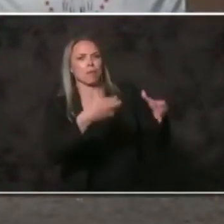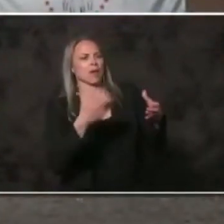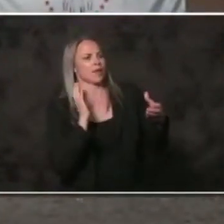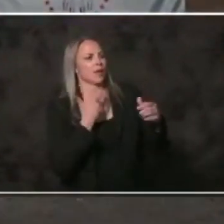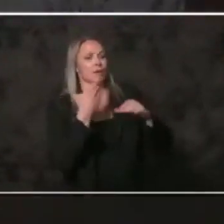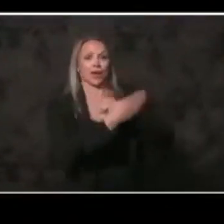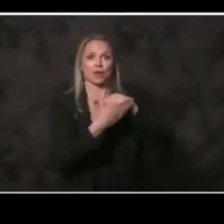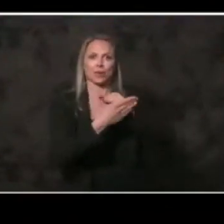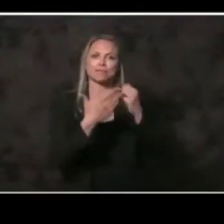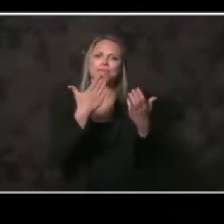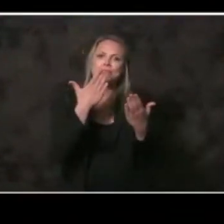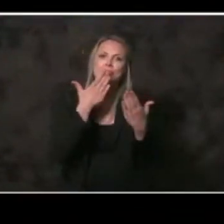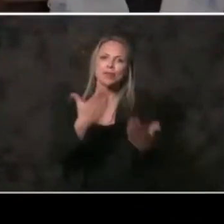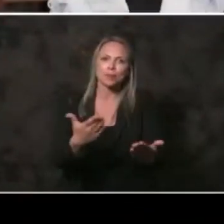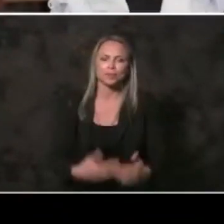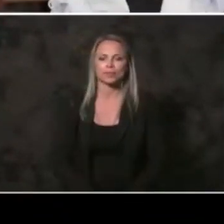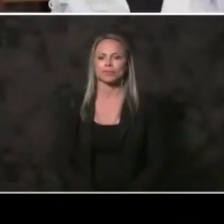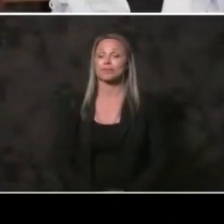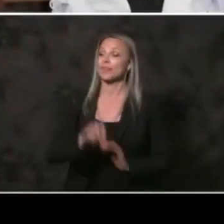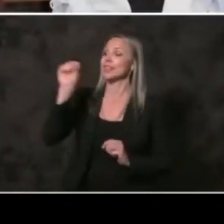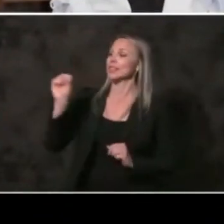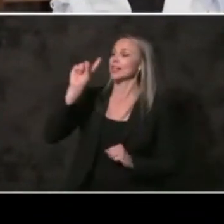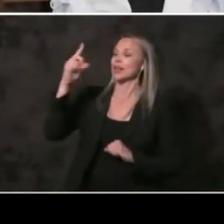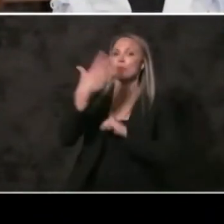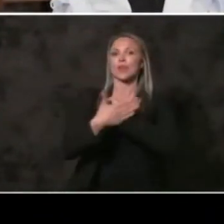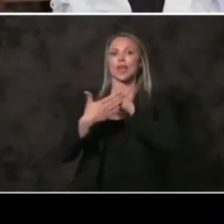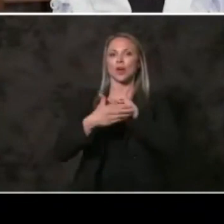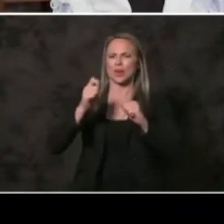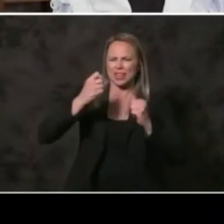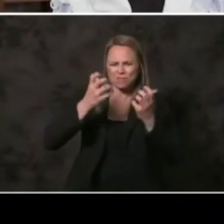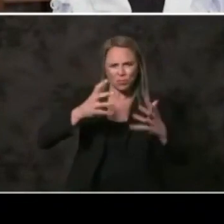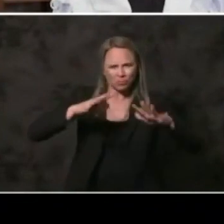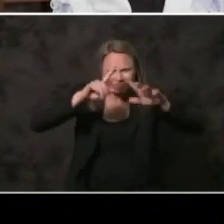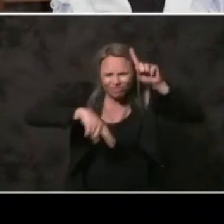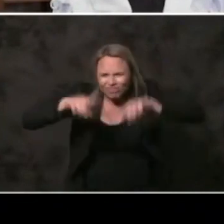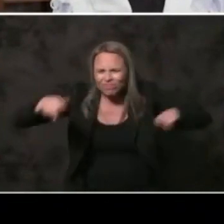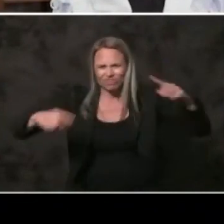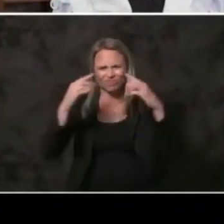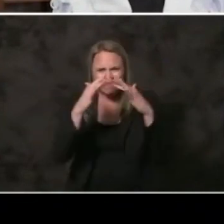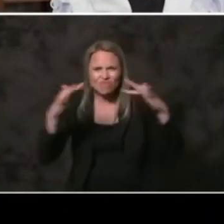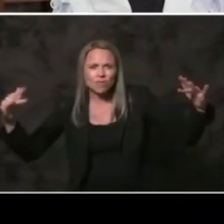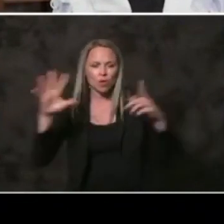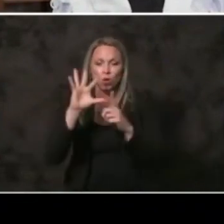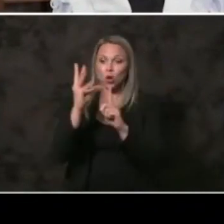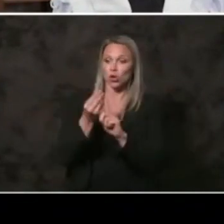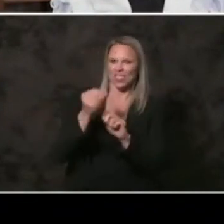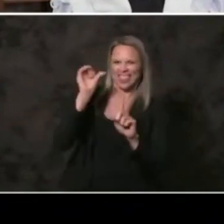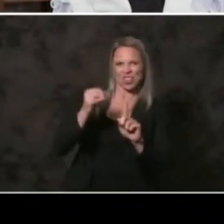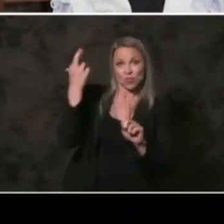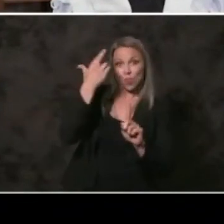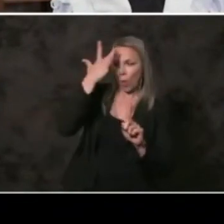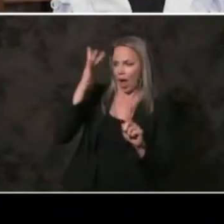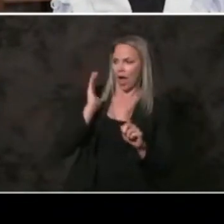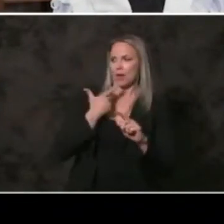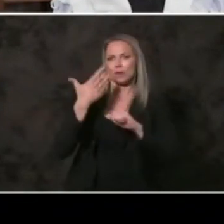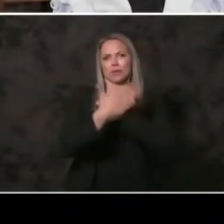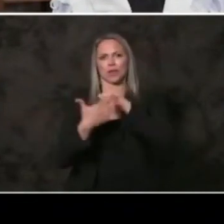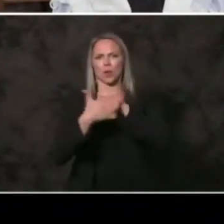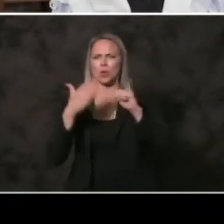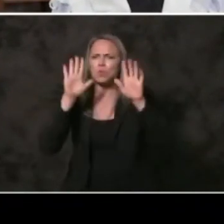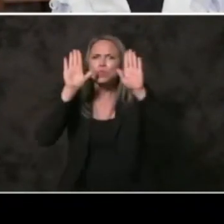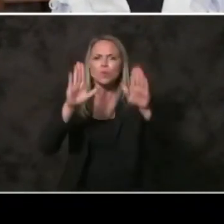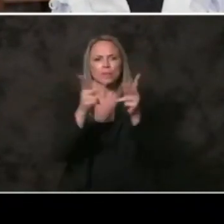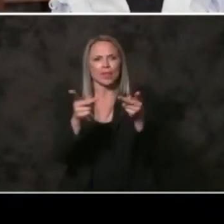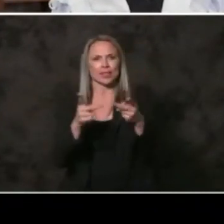Thank you. San Diego County's rich and diverse cultures are what makes our county a great place to live,